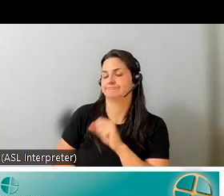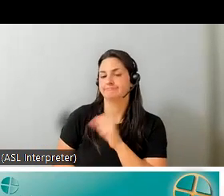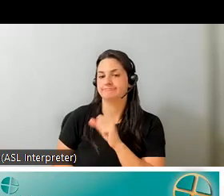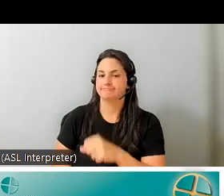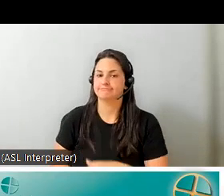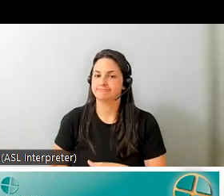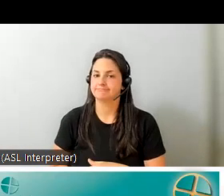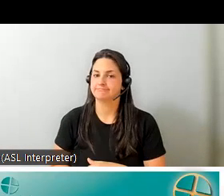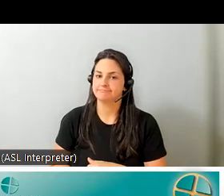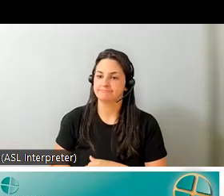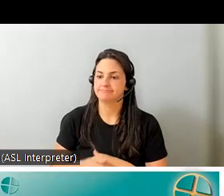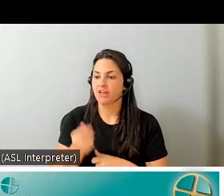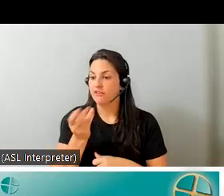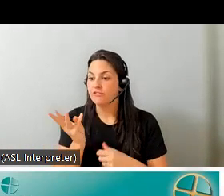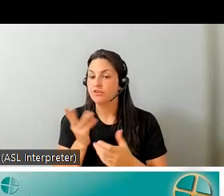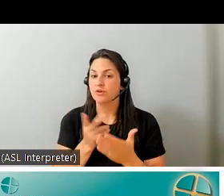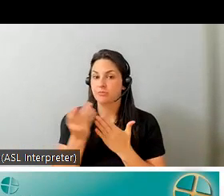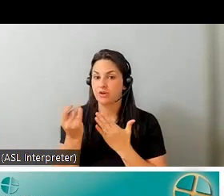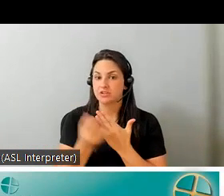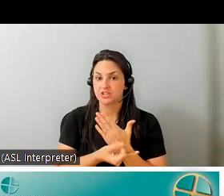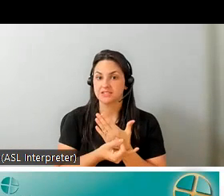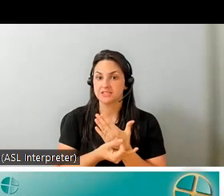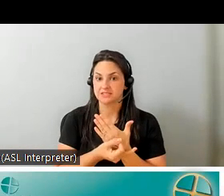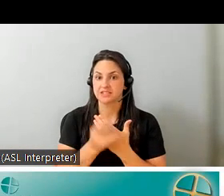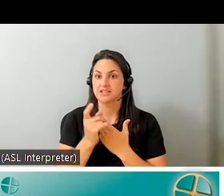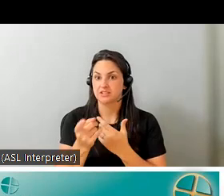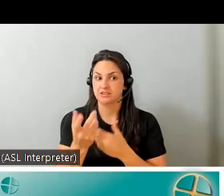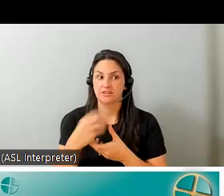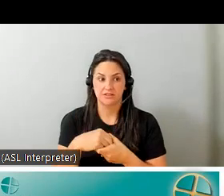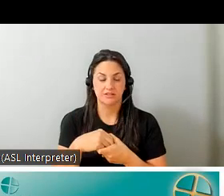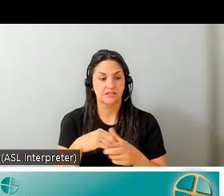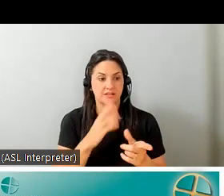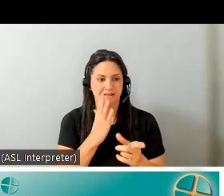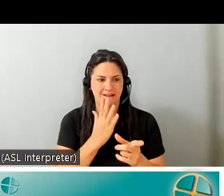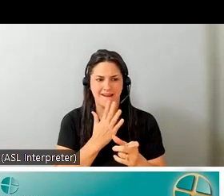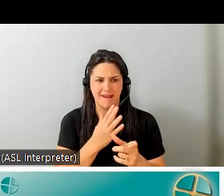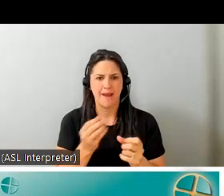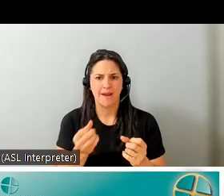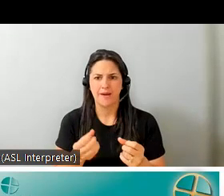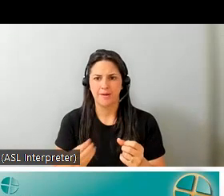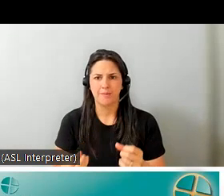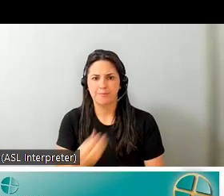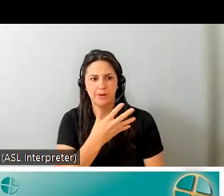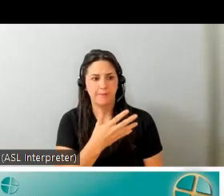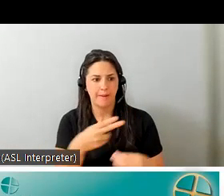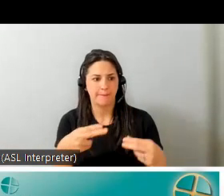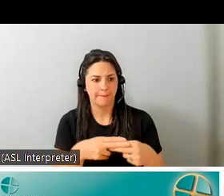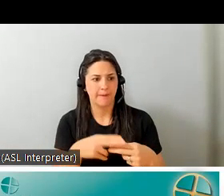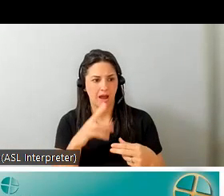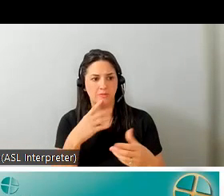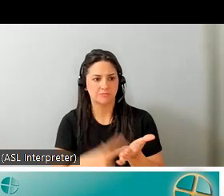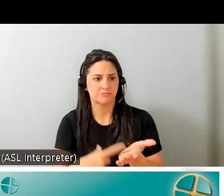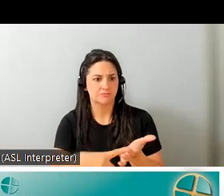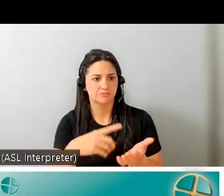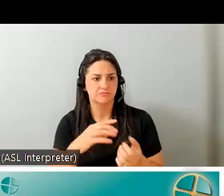a few of the projects that you've completed because i know you've completed a lot yeah so just pop them up and i'll uh i'll talk about uh